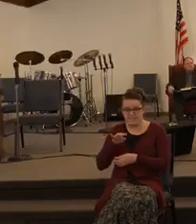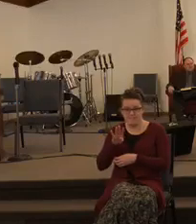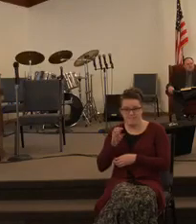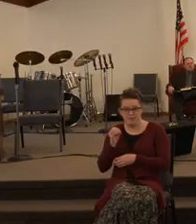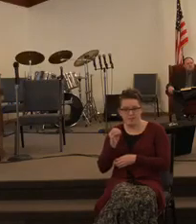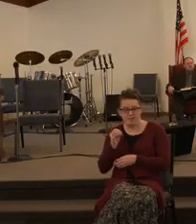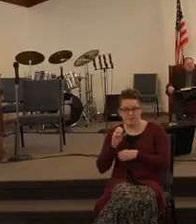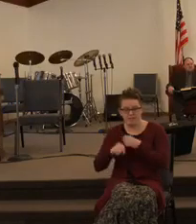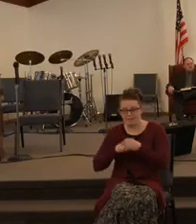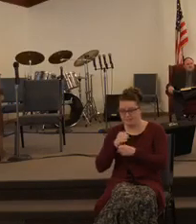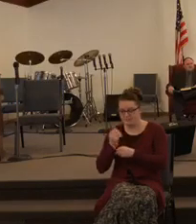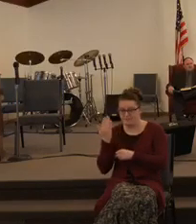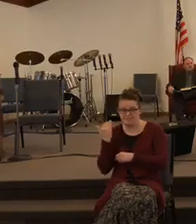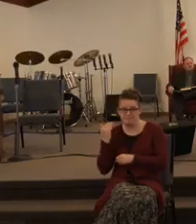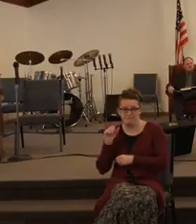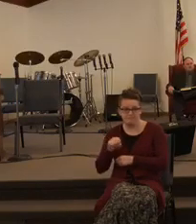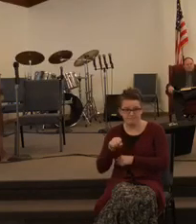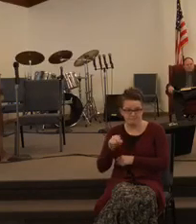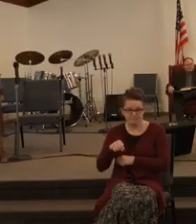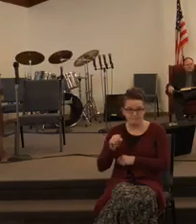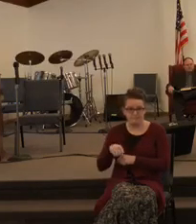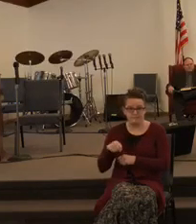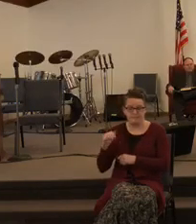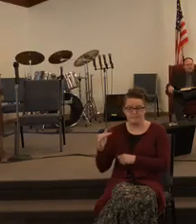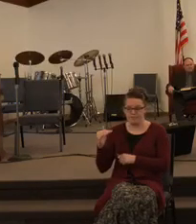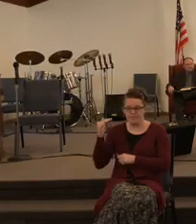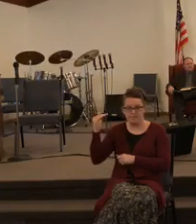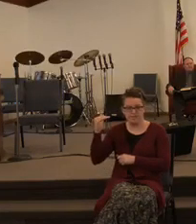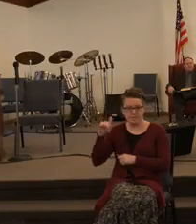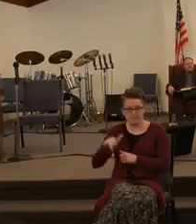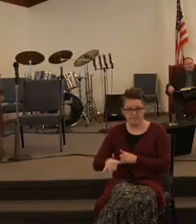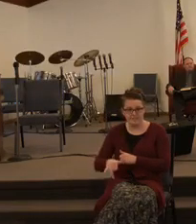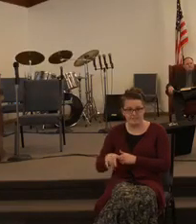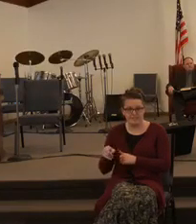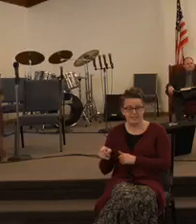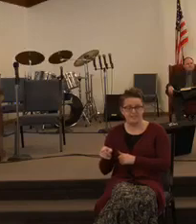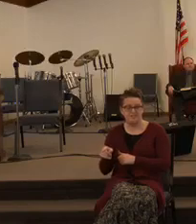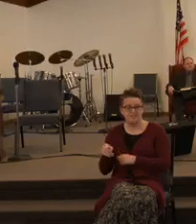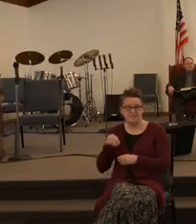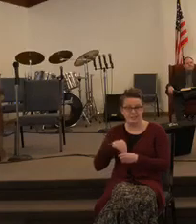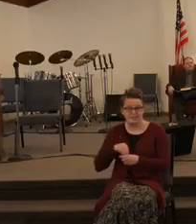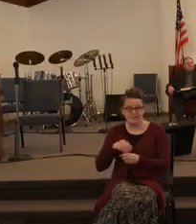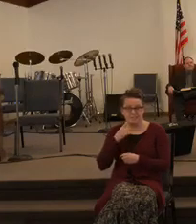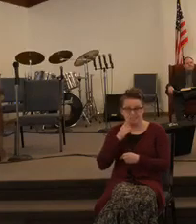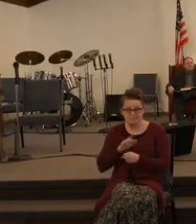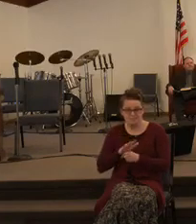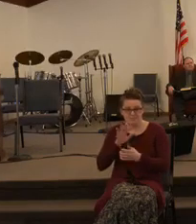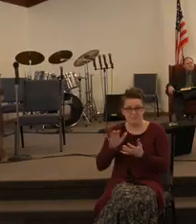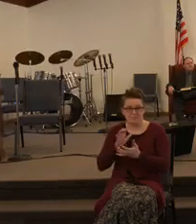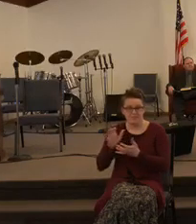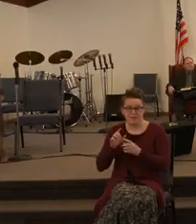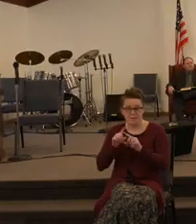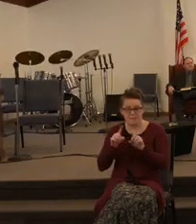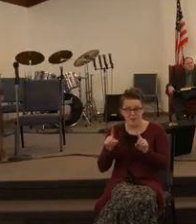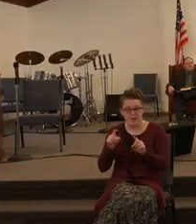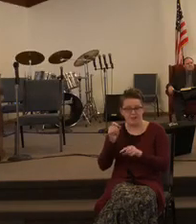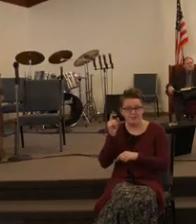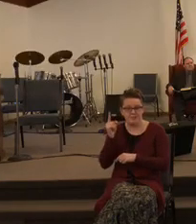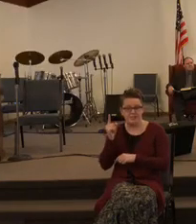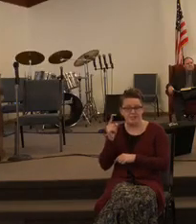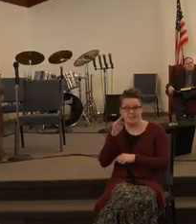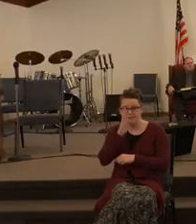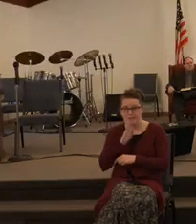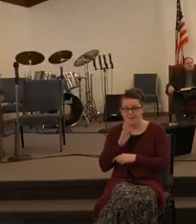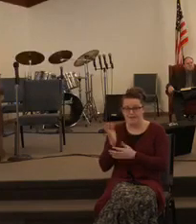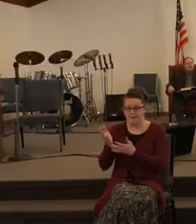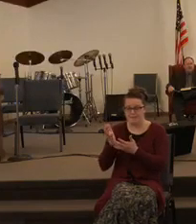years earlier? Absolutely. The giants were still there. But what they understood is is that the God that brought them